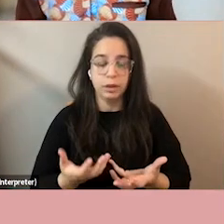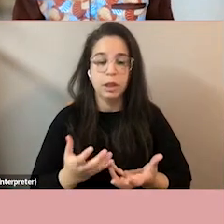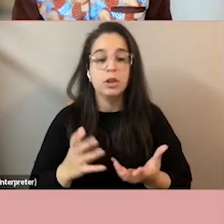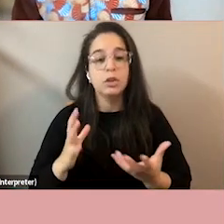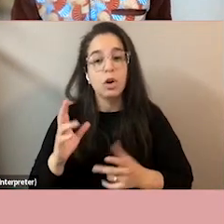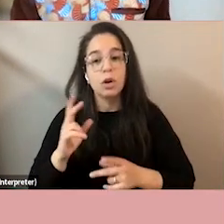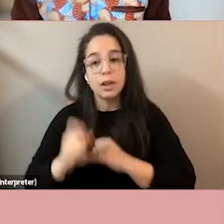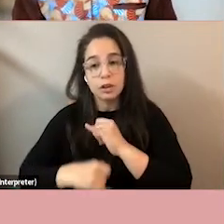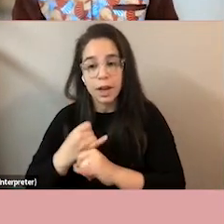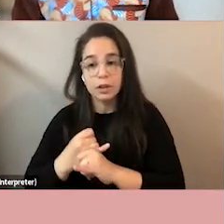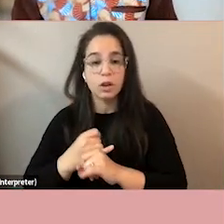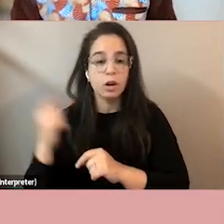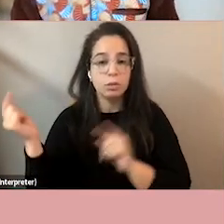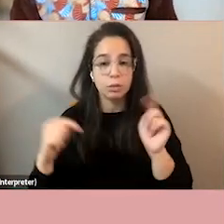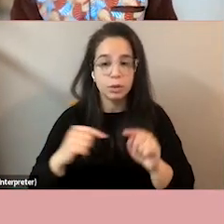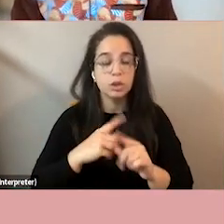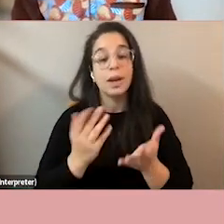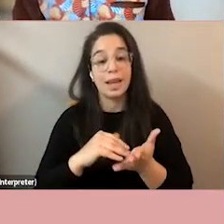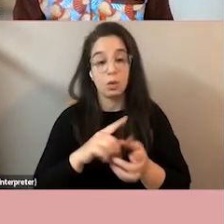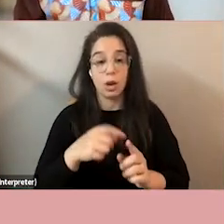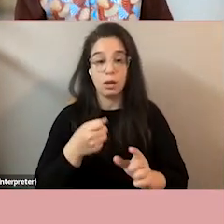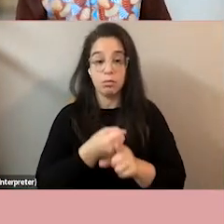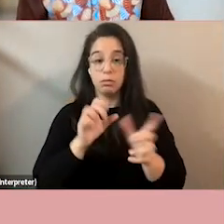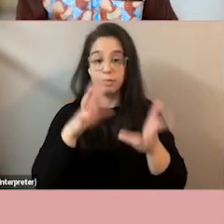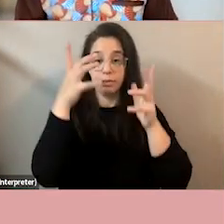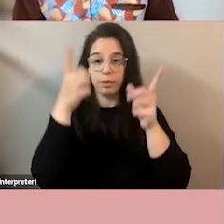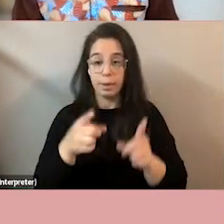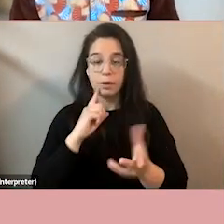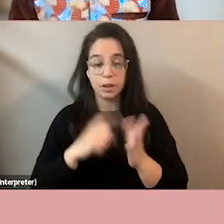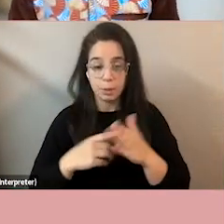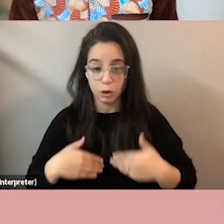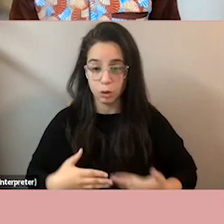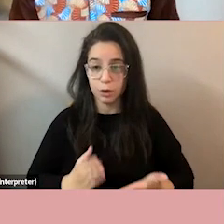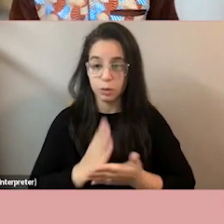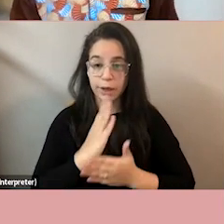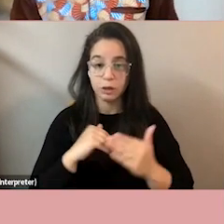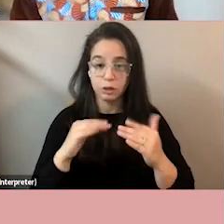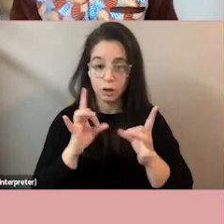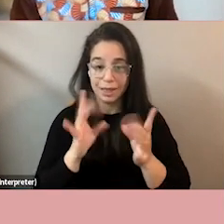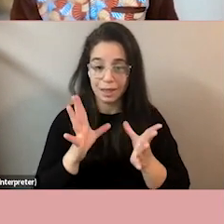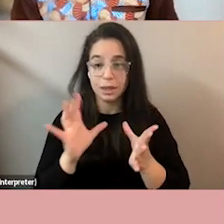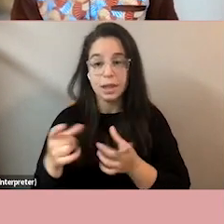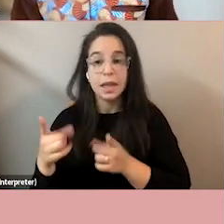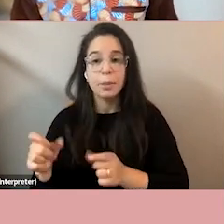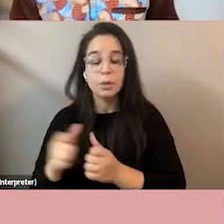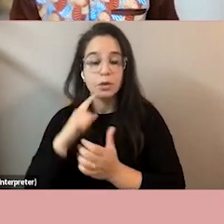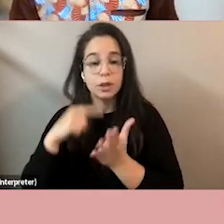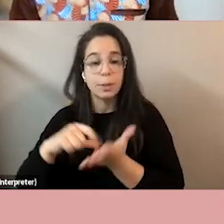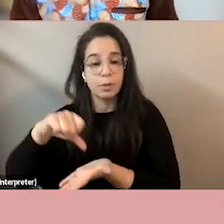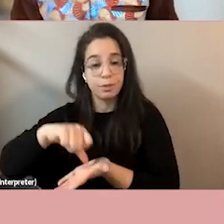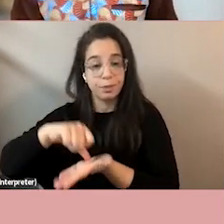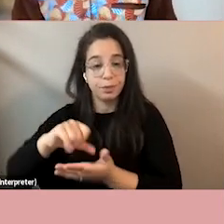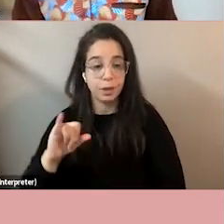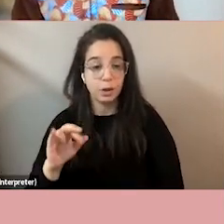parts of the world so when there is a critical incident such as the human rights crisis uh happening in iran it does